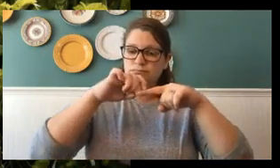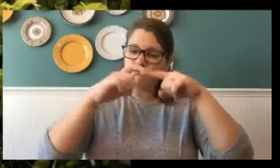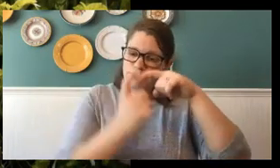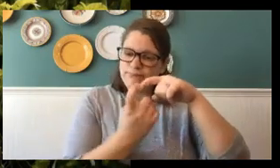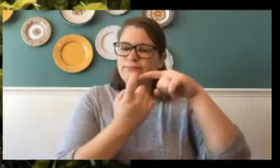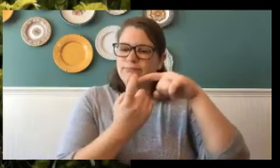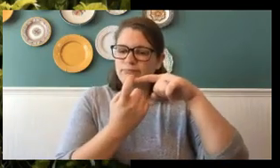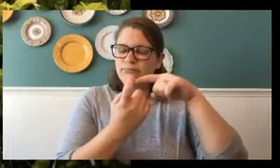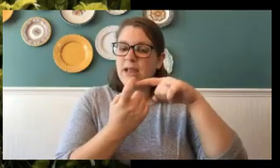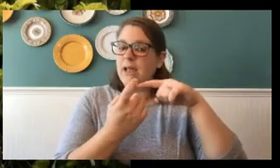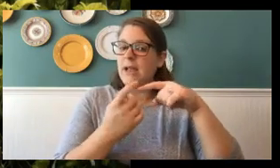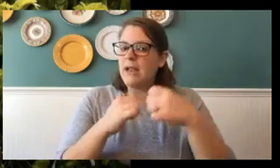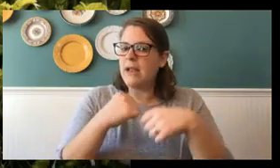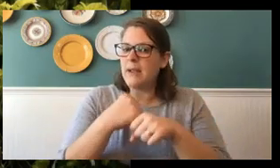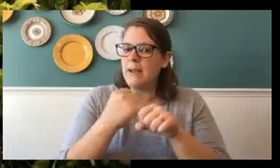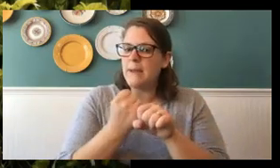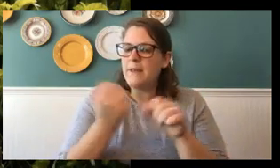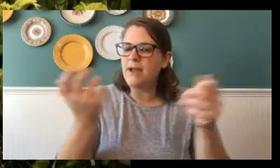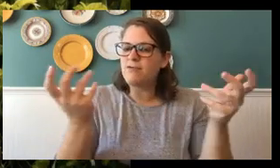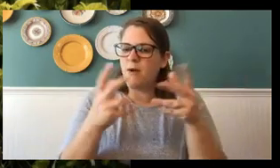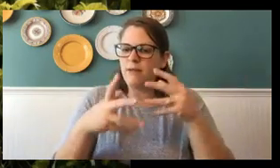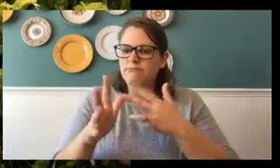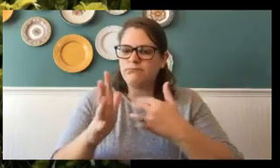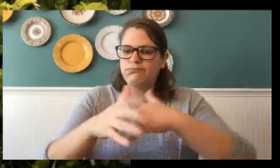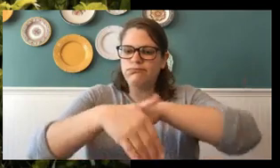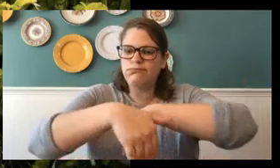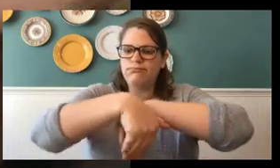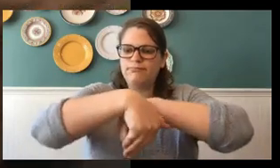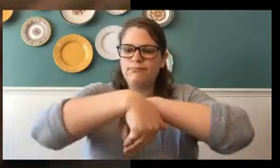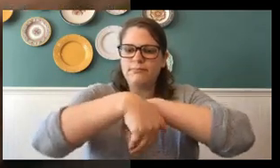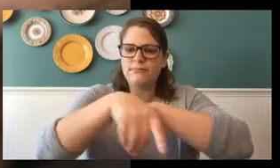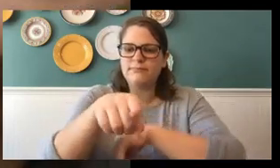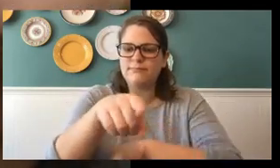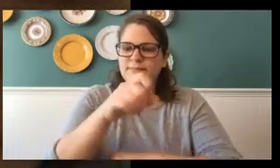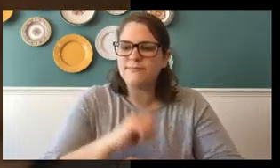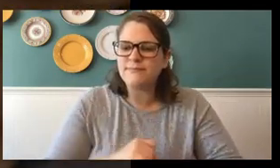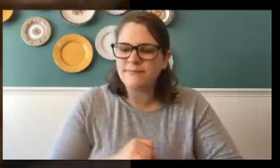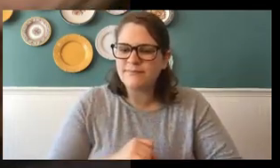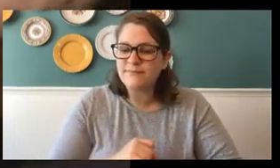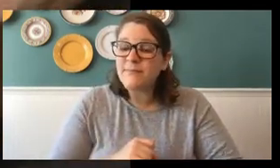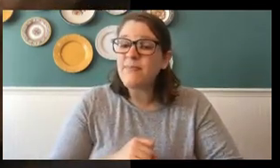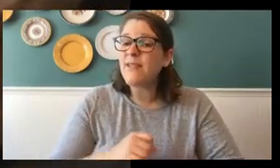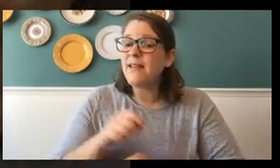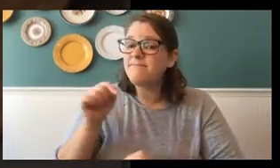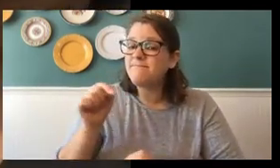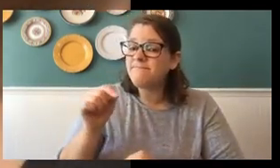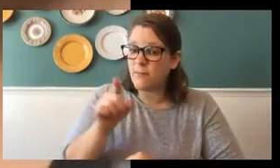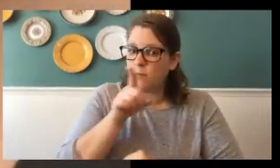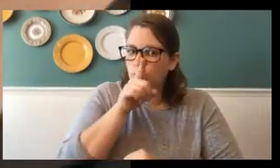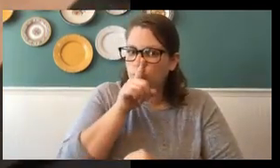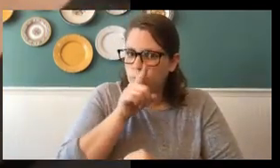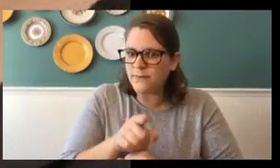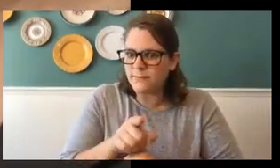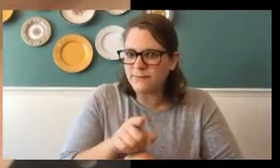capsule. And here is the capsule right here. And this one is real.